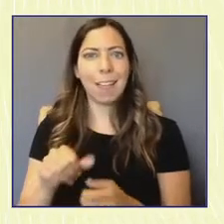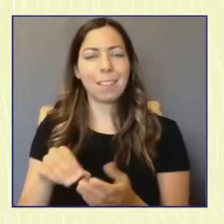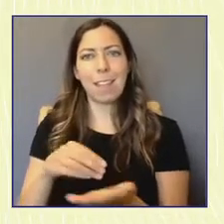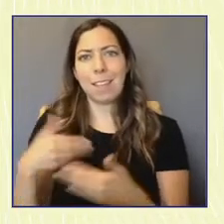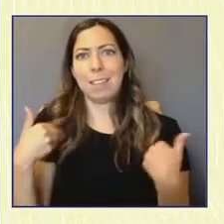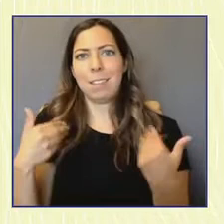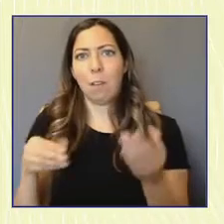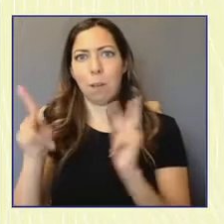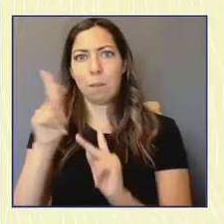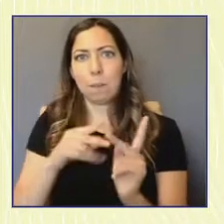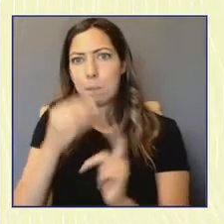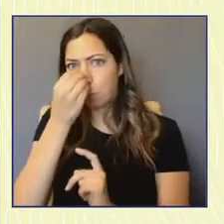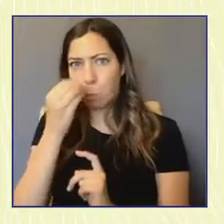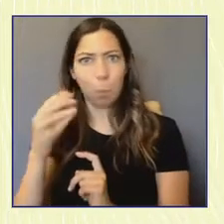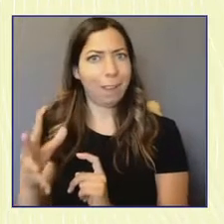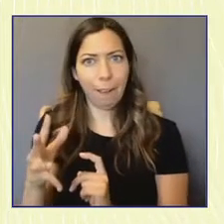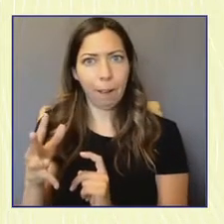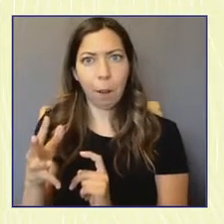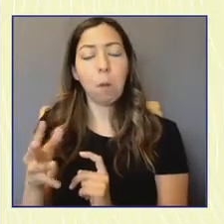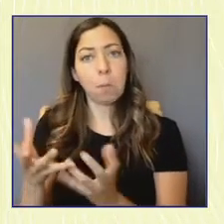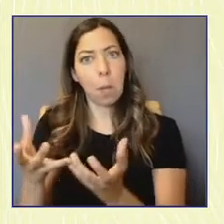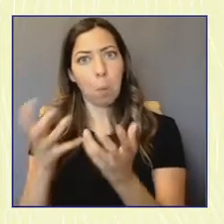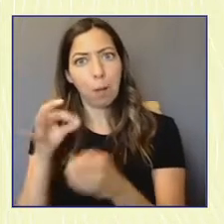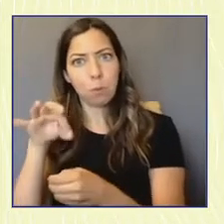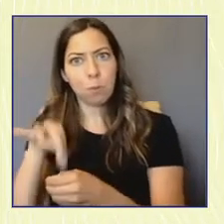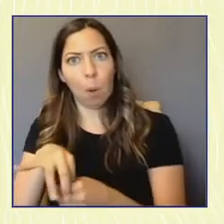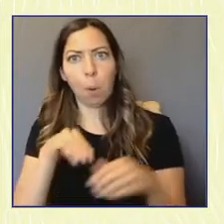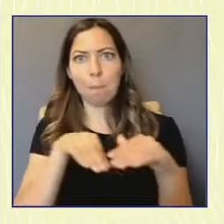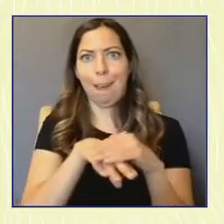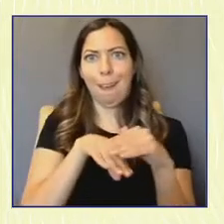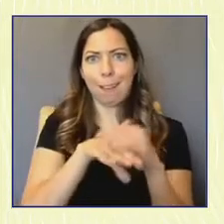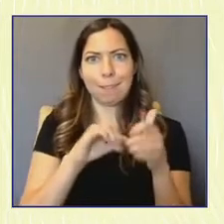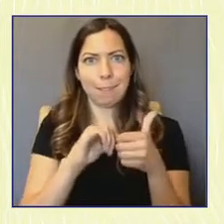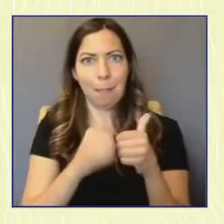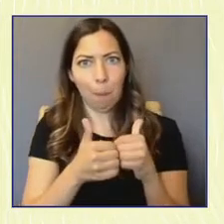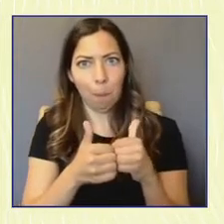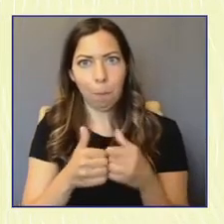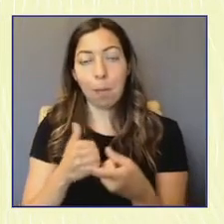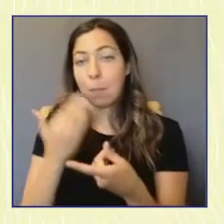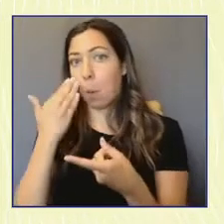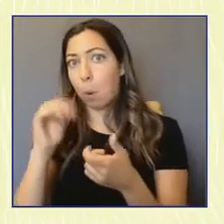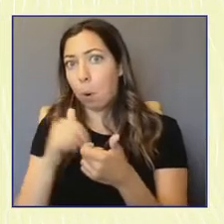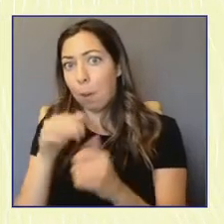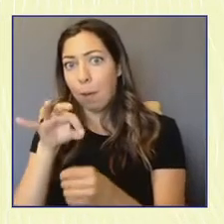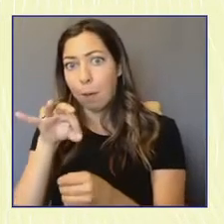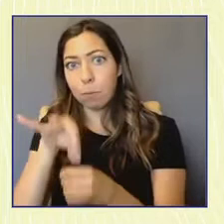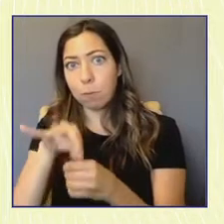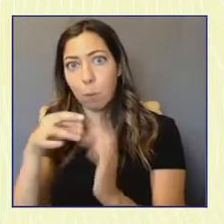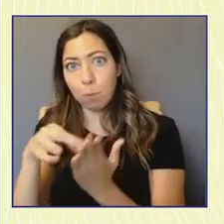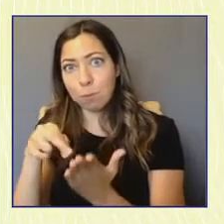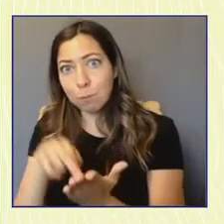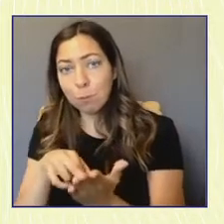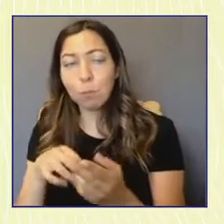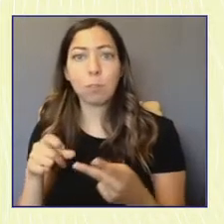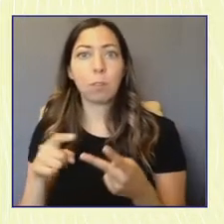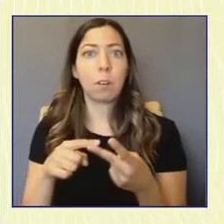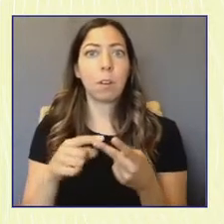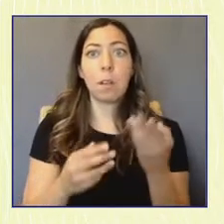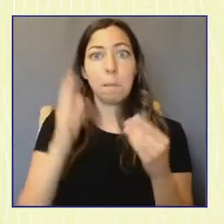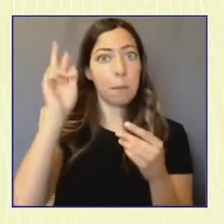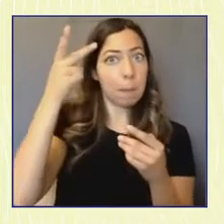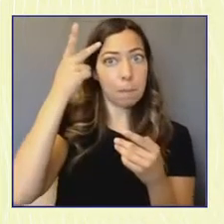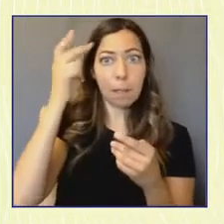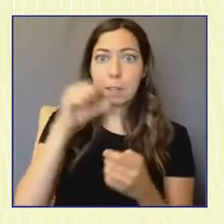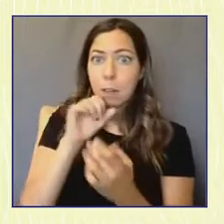a case of access. From whether young people are learning how to register to vote to whether they're being contacted by political campaigns